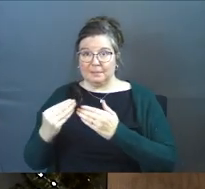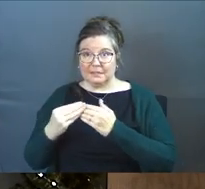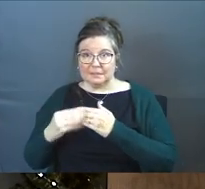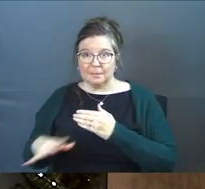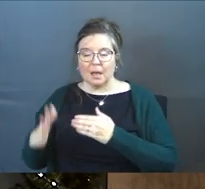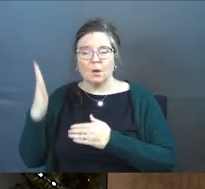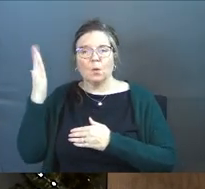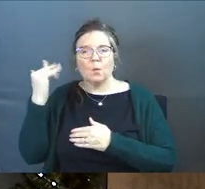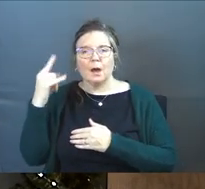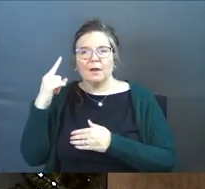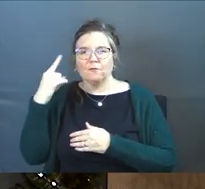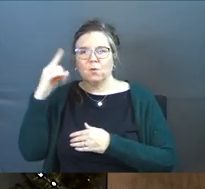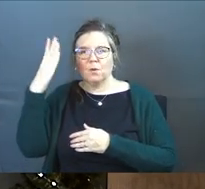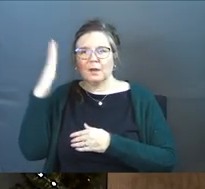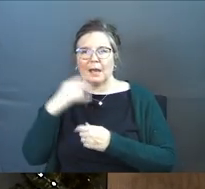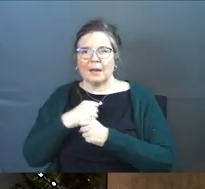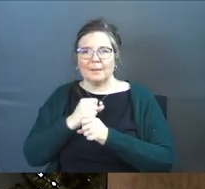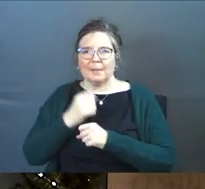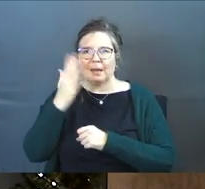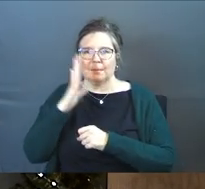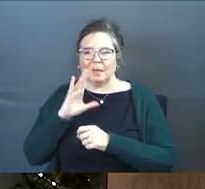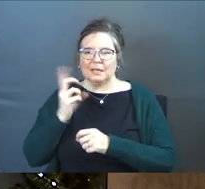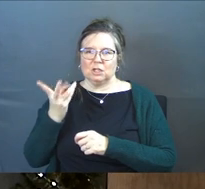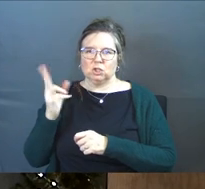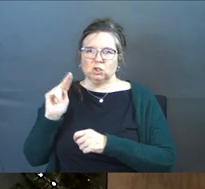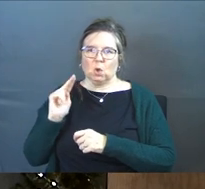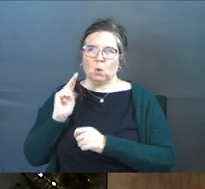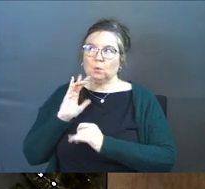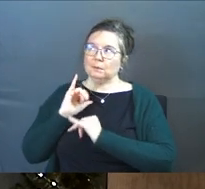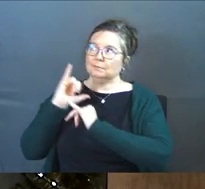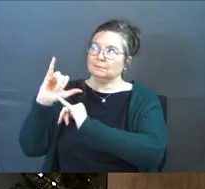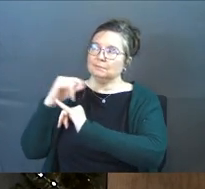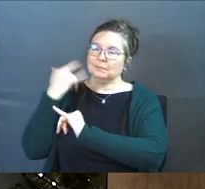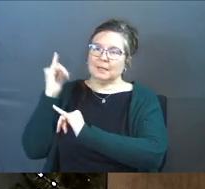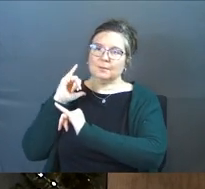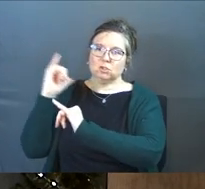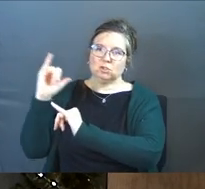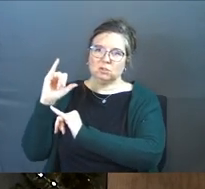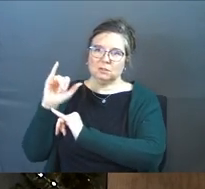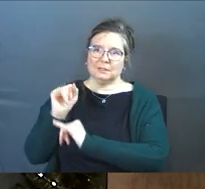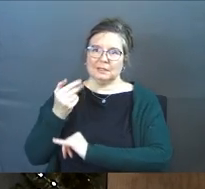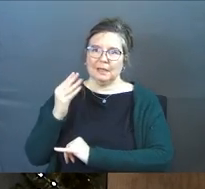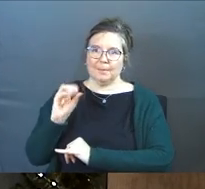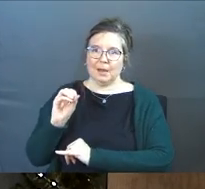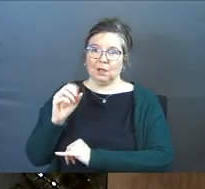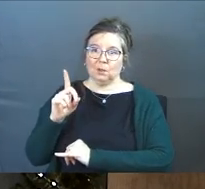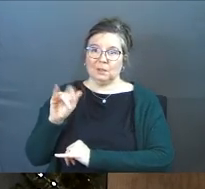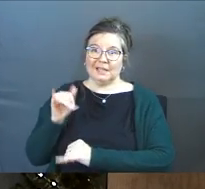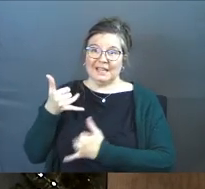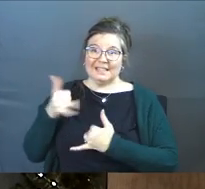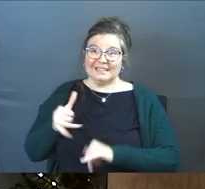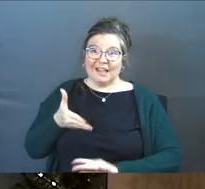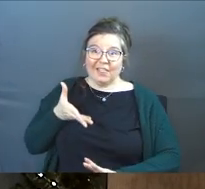shed. Why? For God made man in his own image. The Imago Dei is still there.